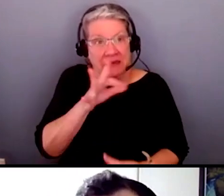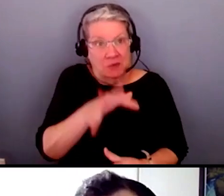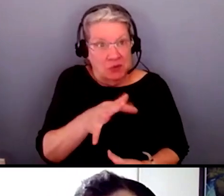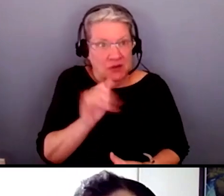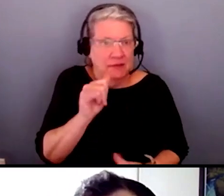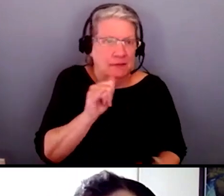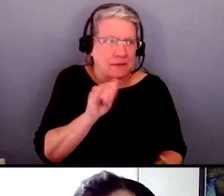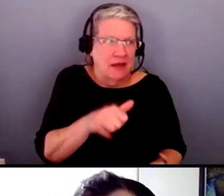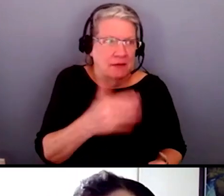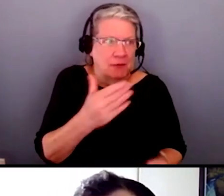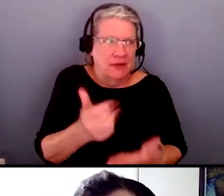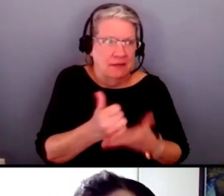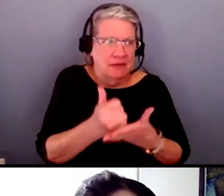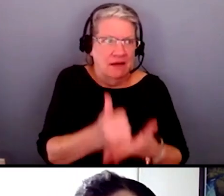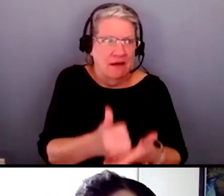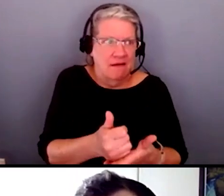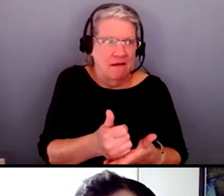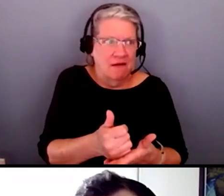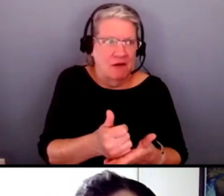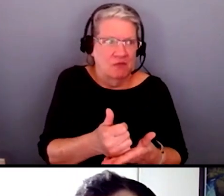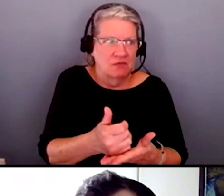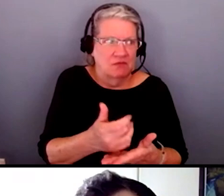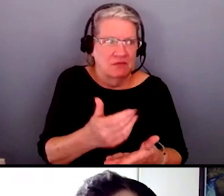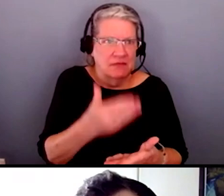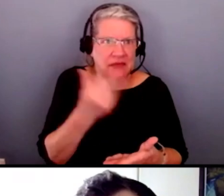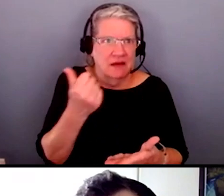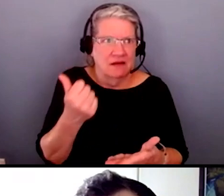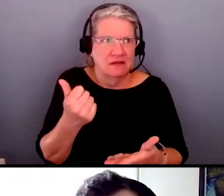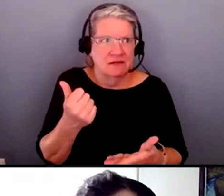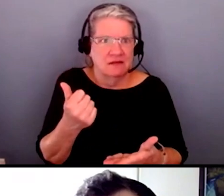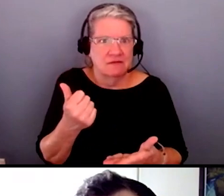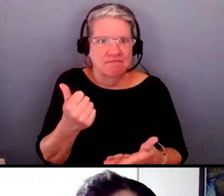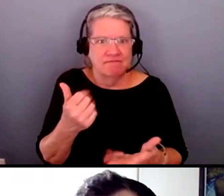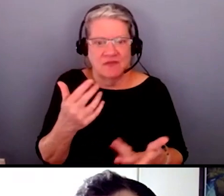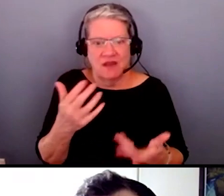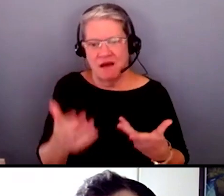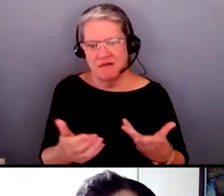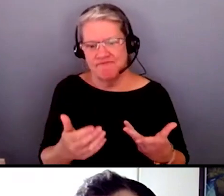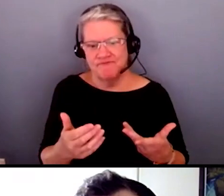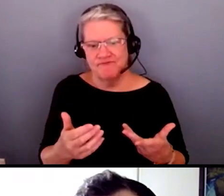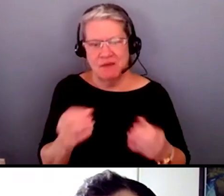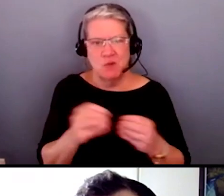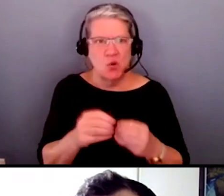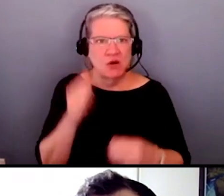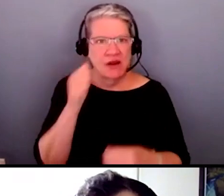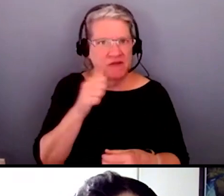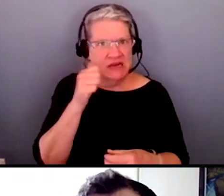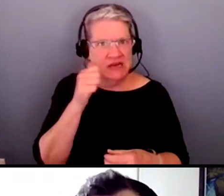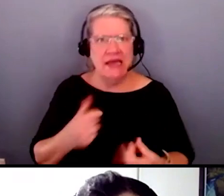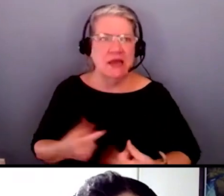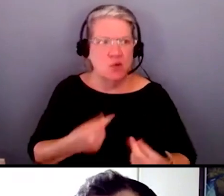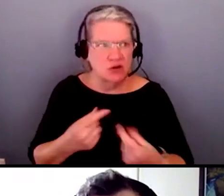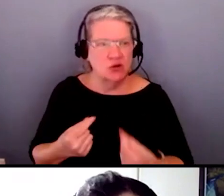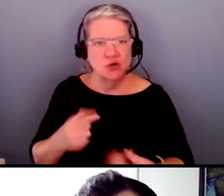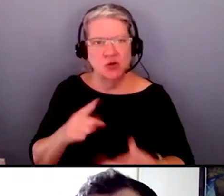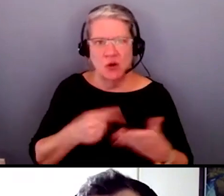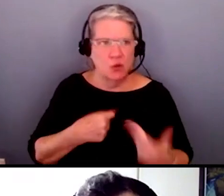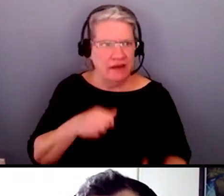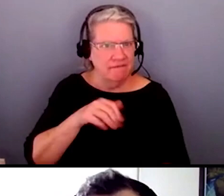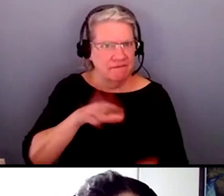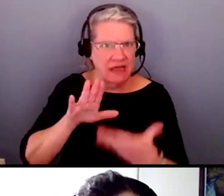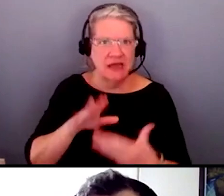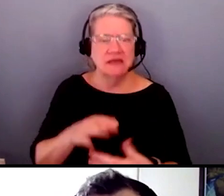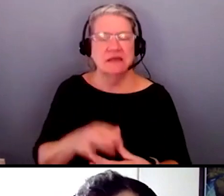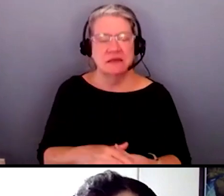helpful, um, just from, like, more day-to-day what we face that people,